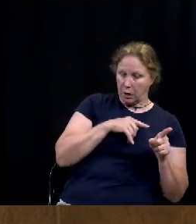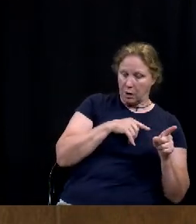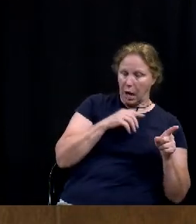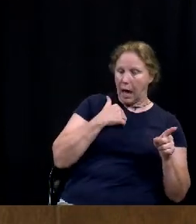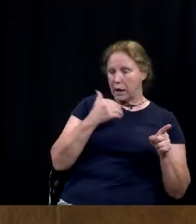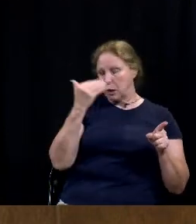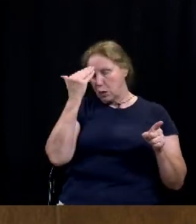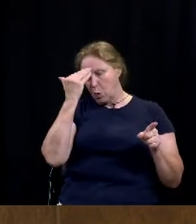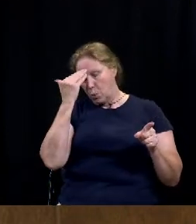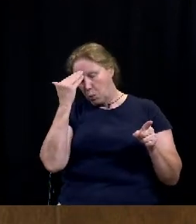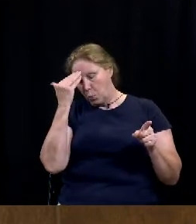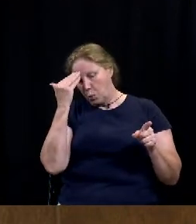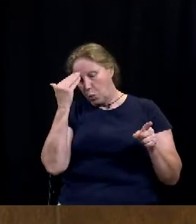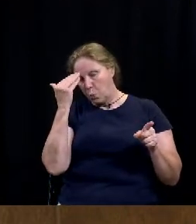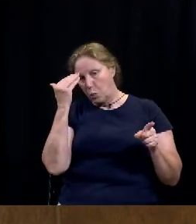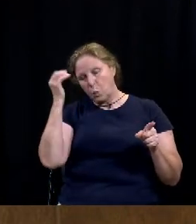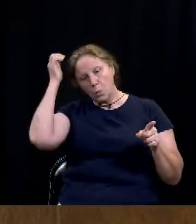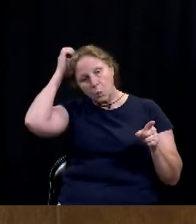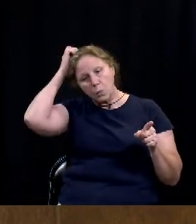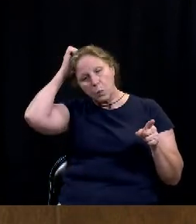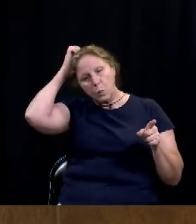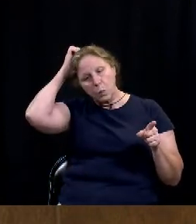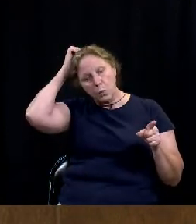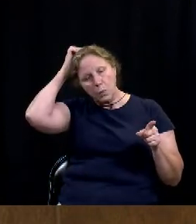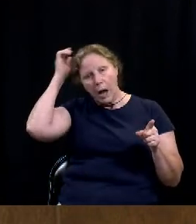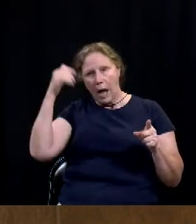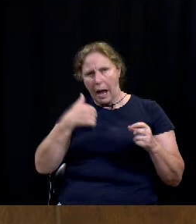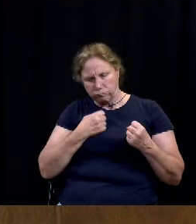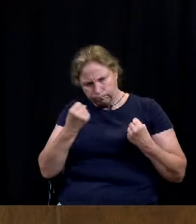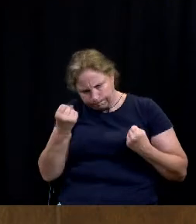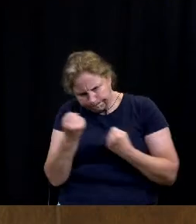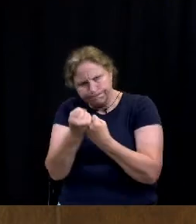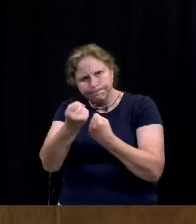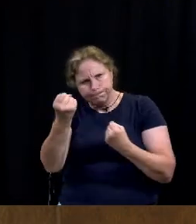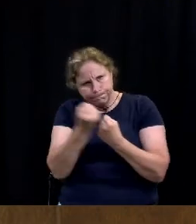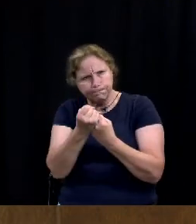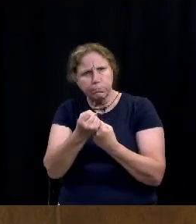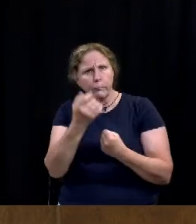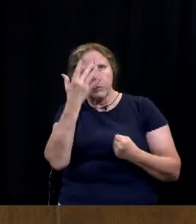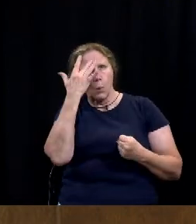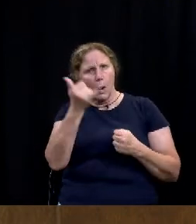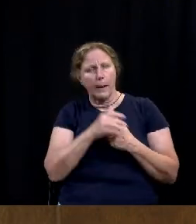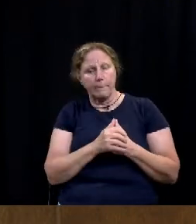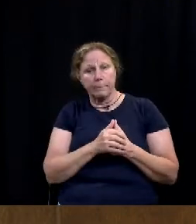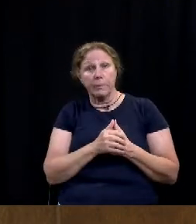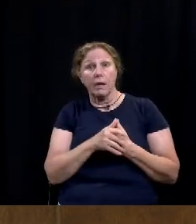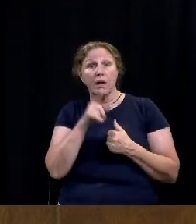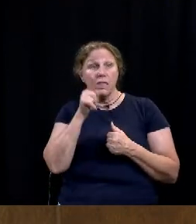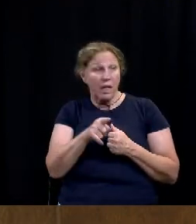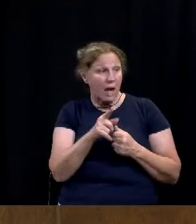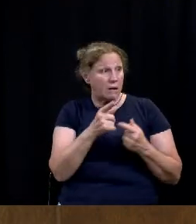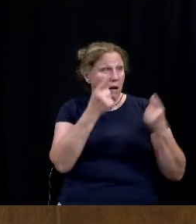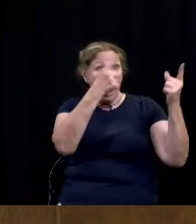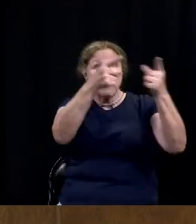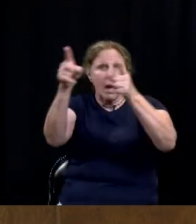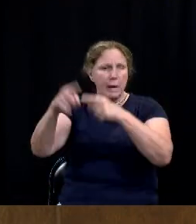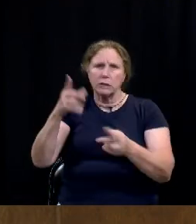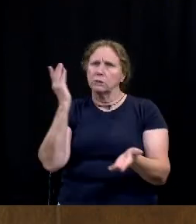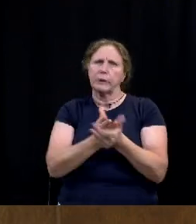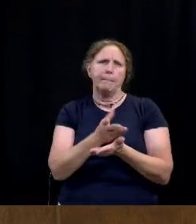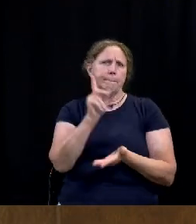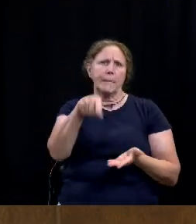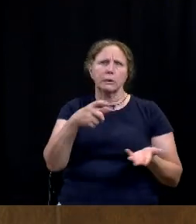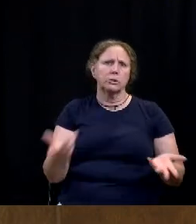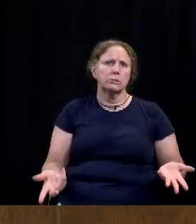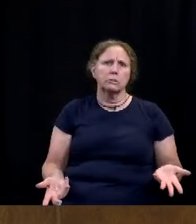i am i am championing because this has got to stop um you know because and